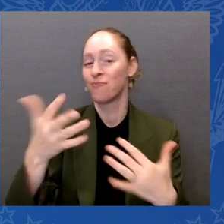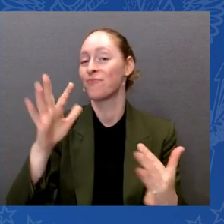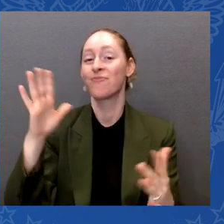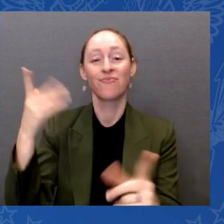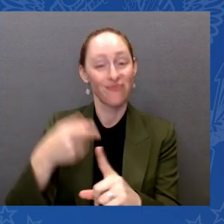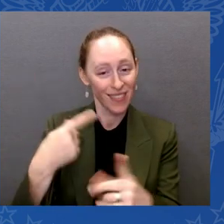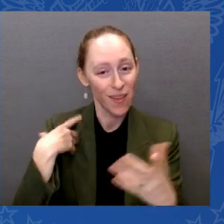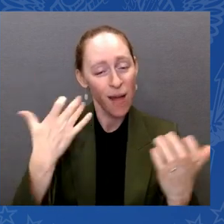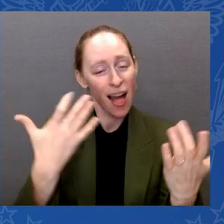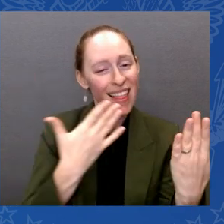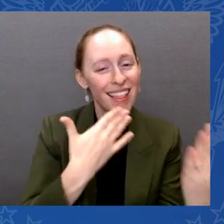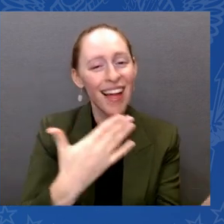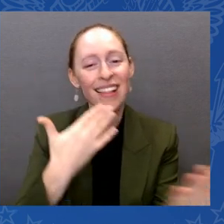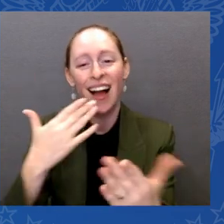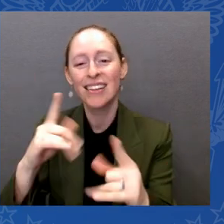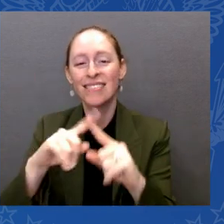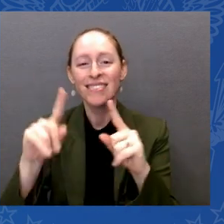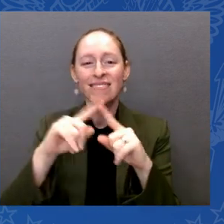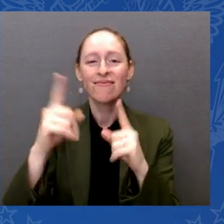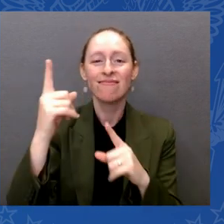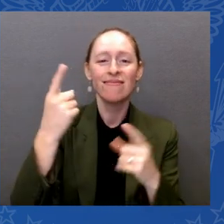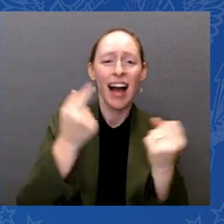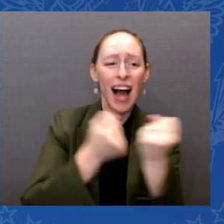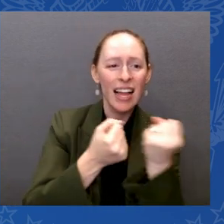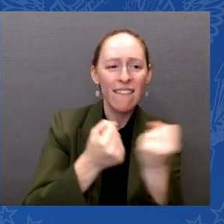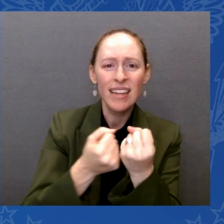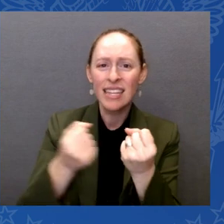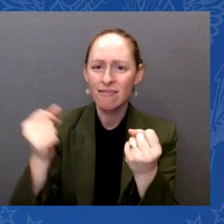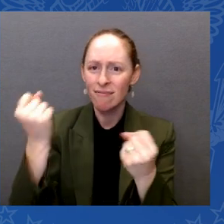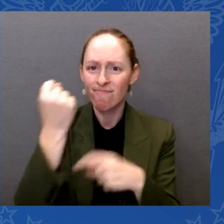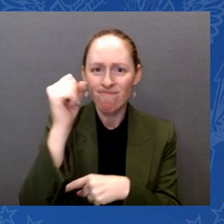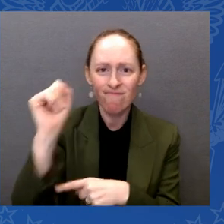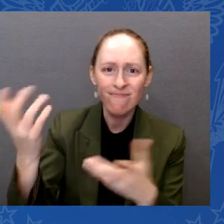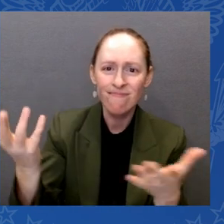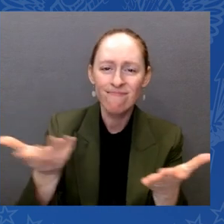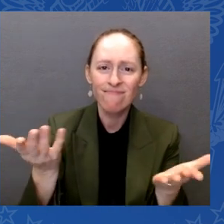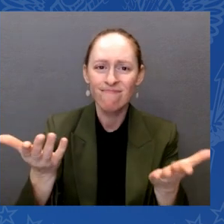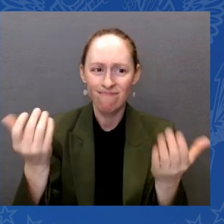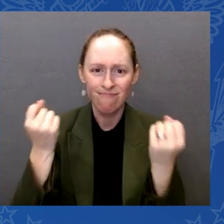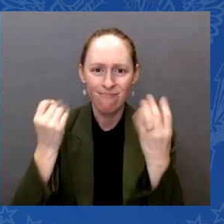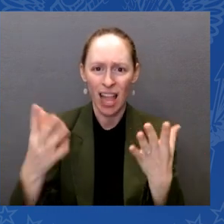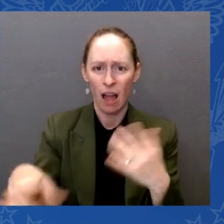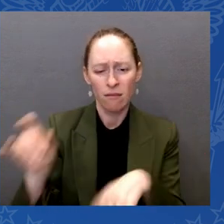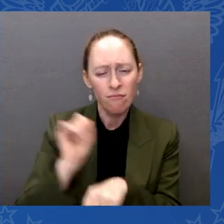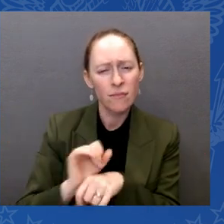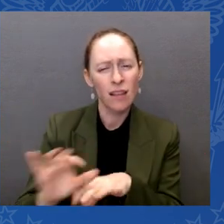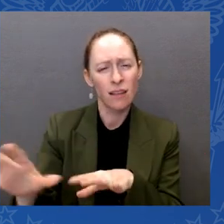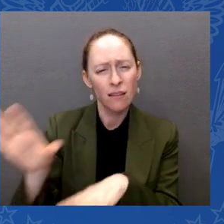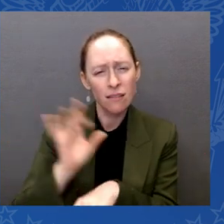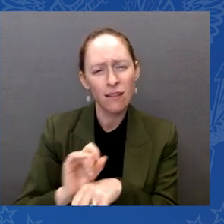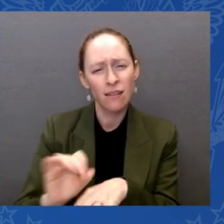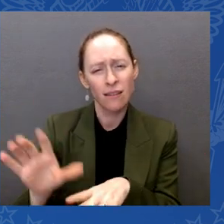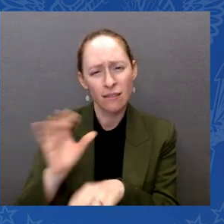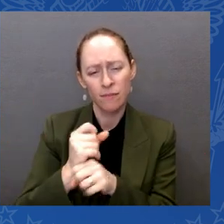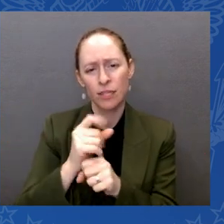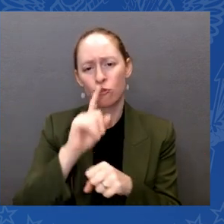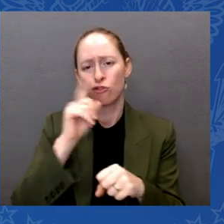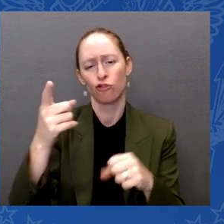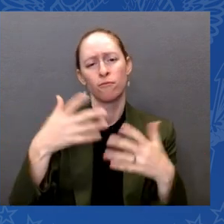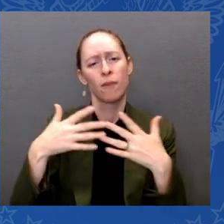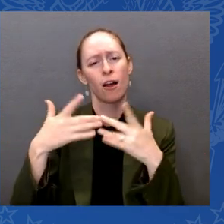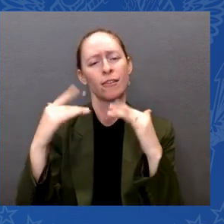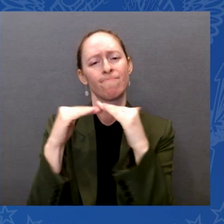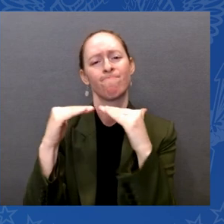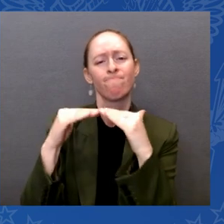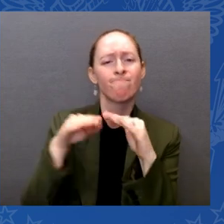who've worked so hard to make our country more accessible and more just. Jill and I just wanted to host this celebration for two reasons.